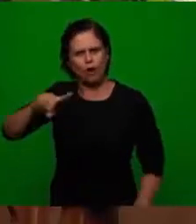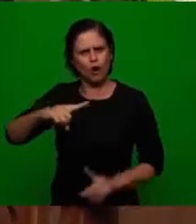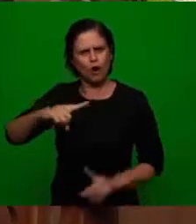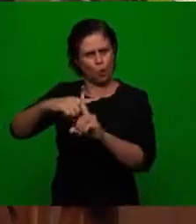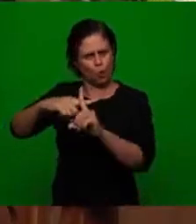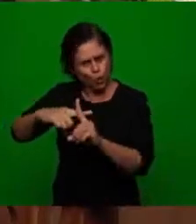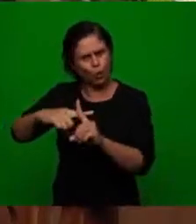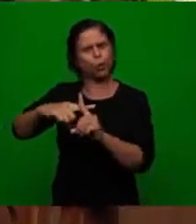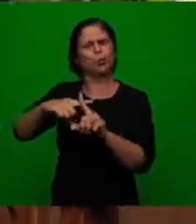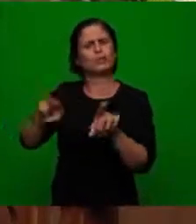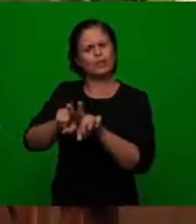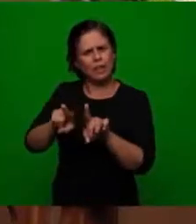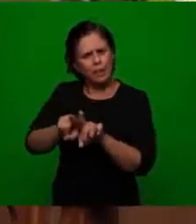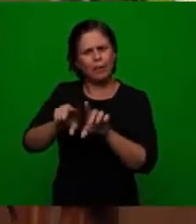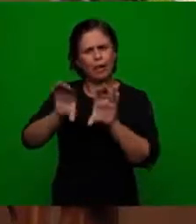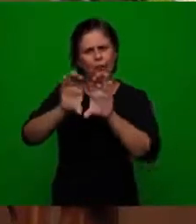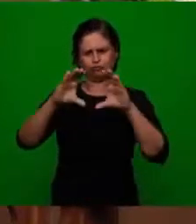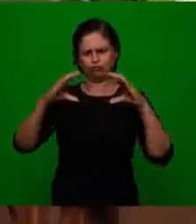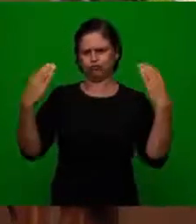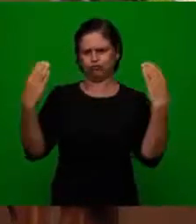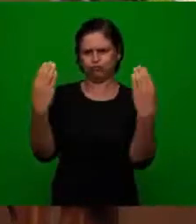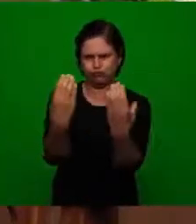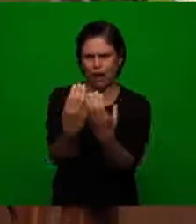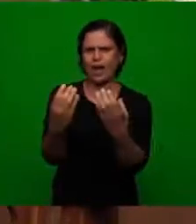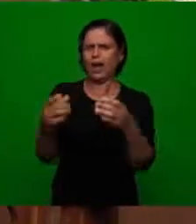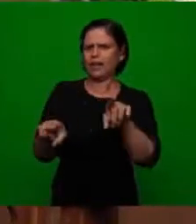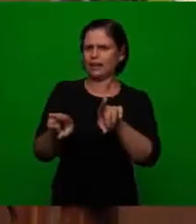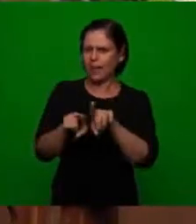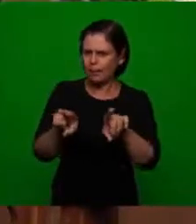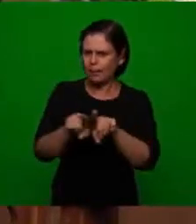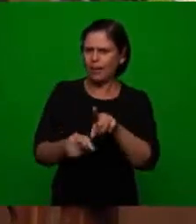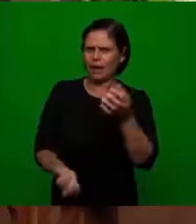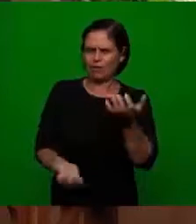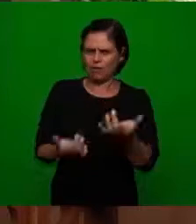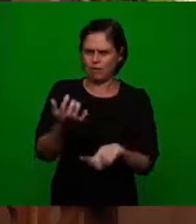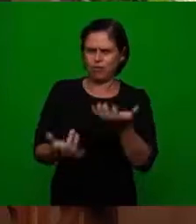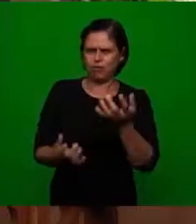so they were going to be crucified into the firewood